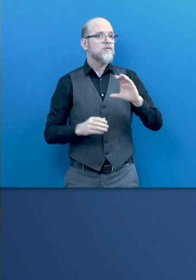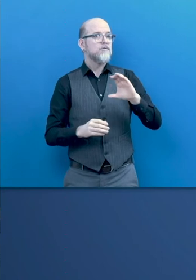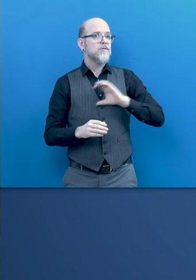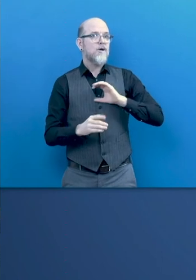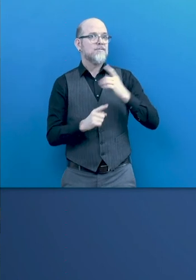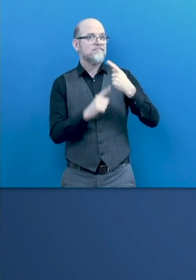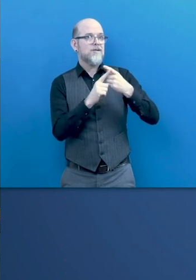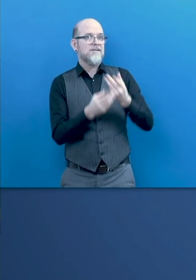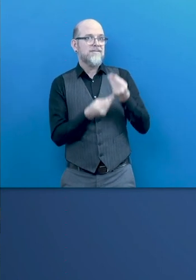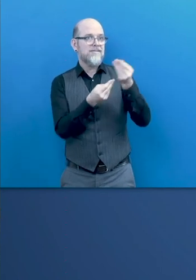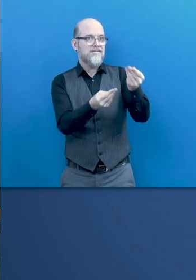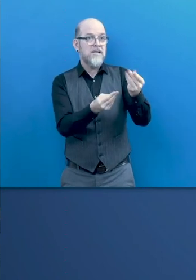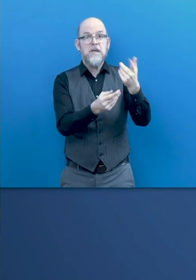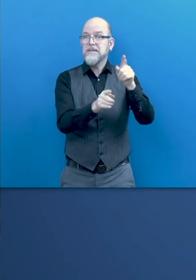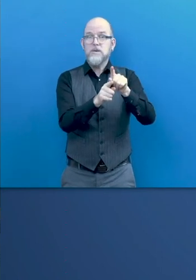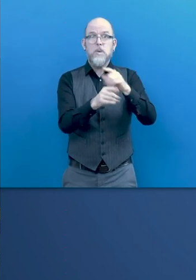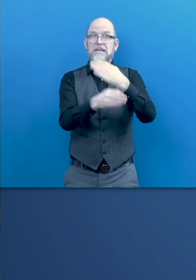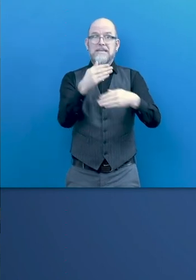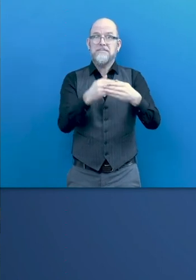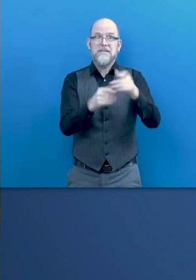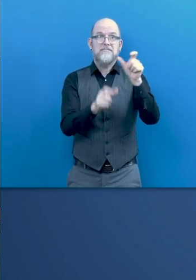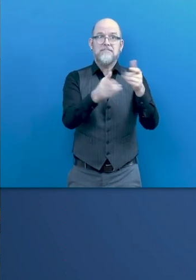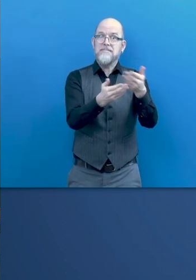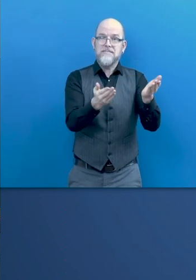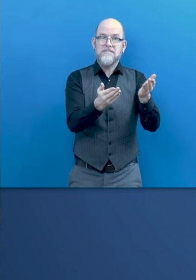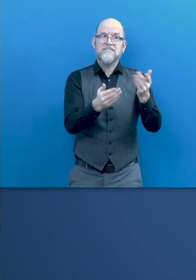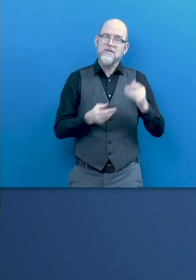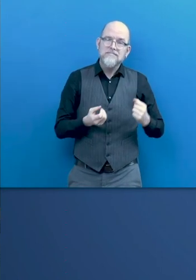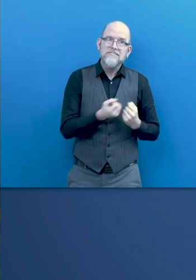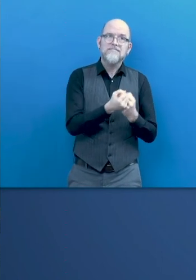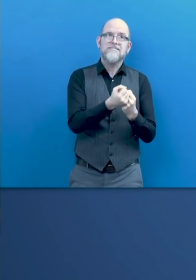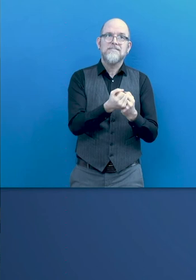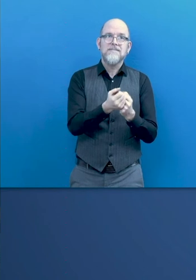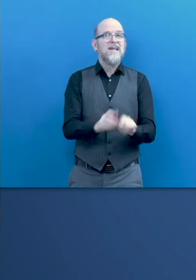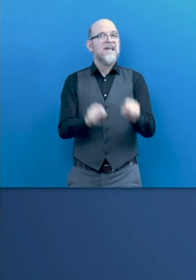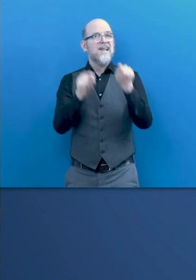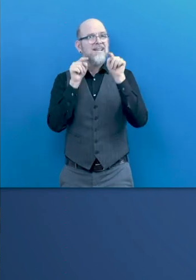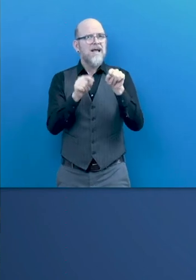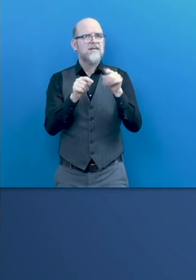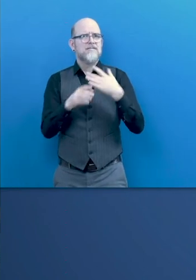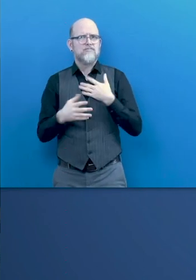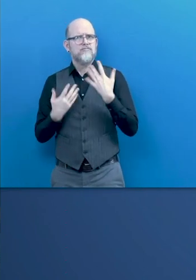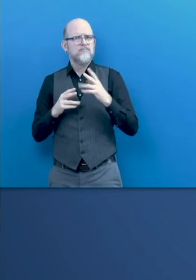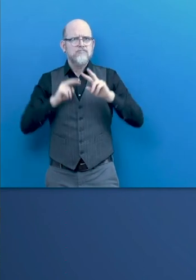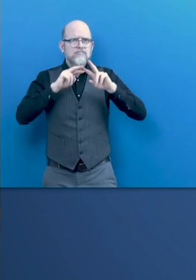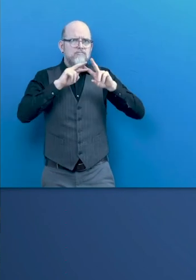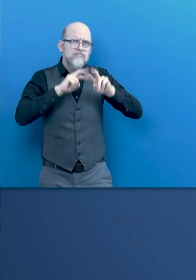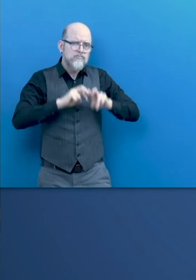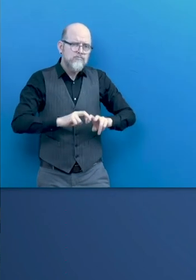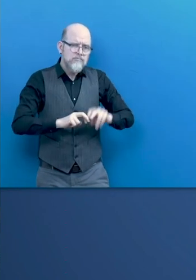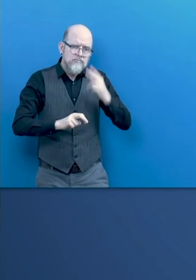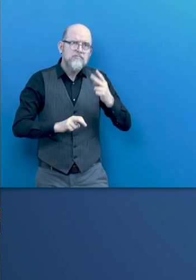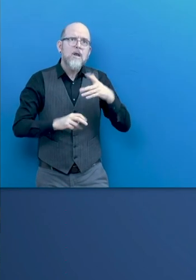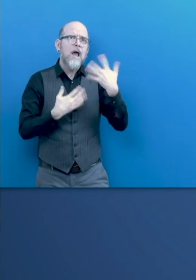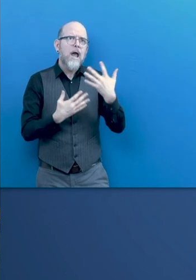research and really make it implementable quickly and rapidly. Thank you very much. Thank you very much.